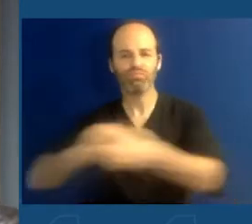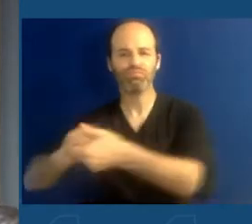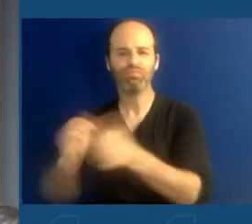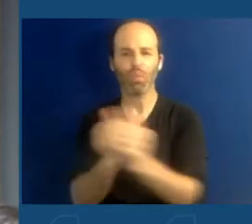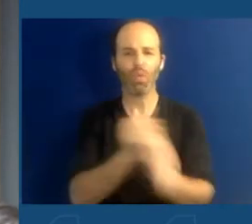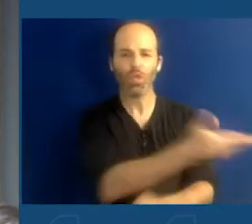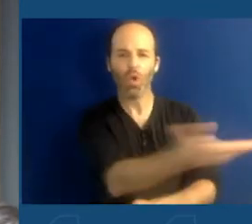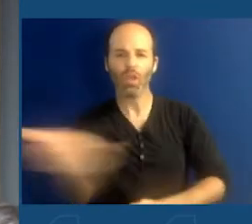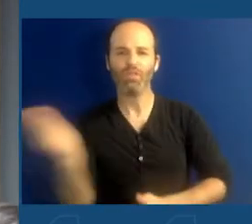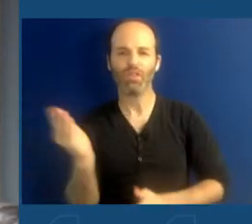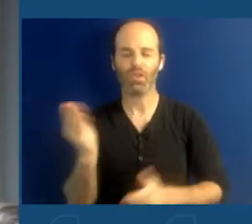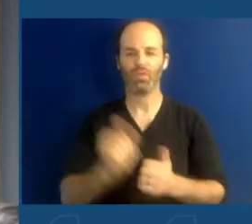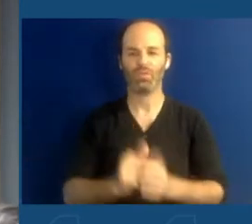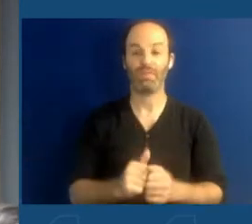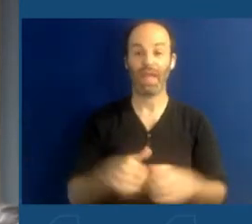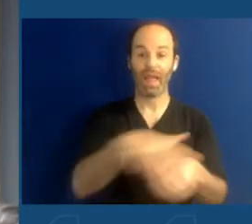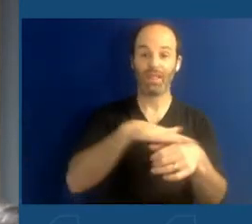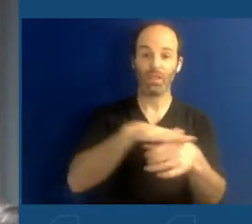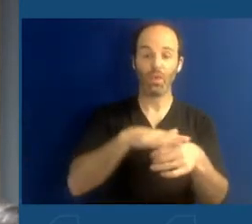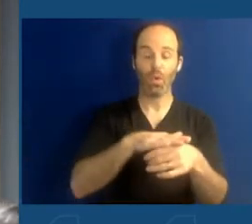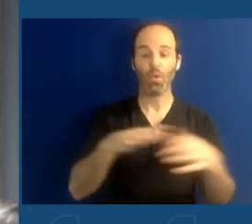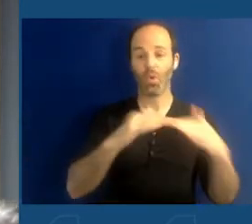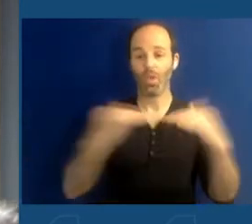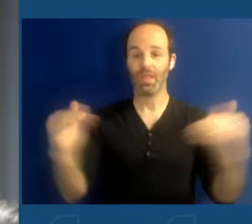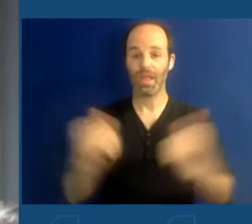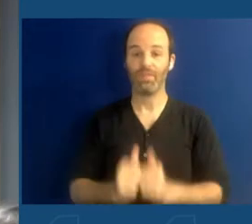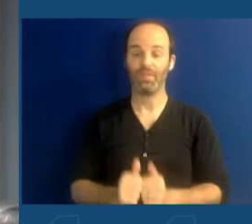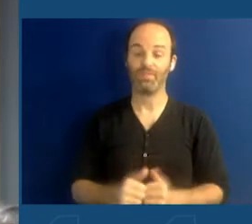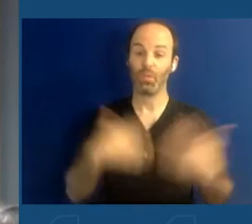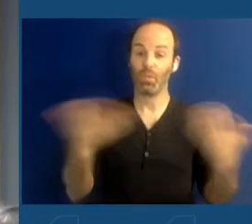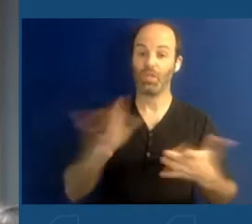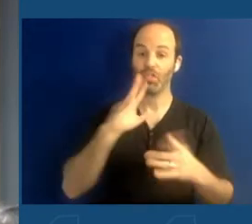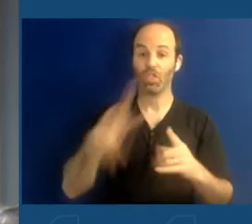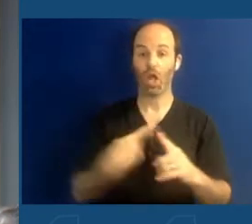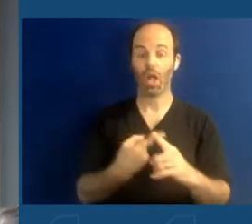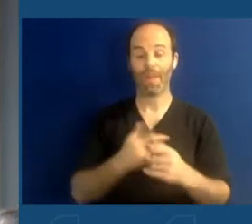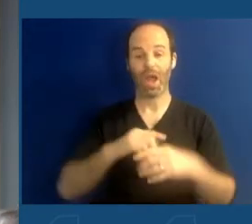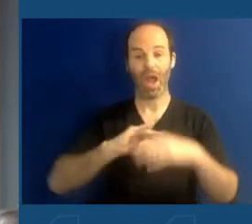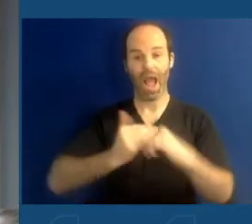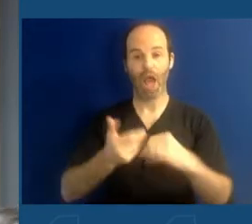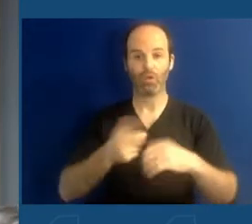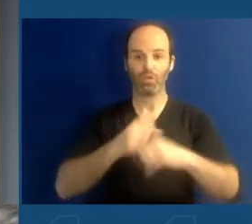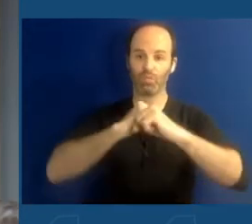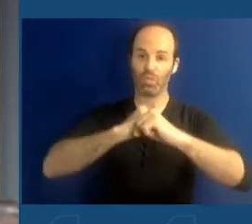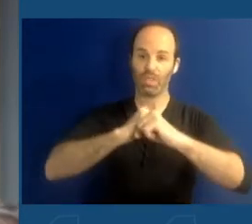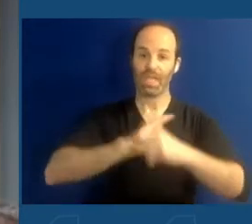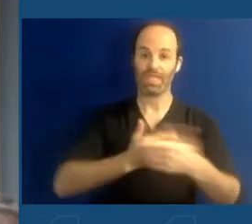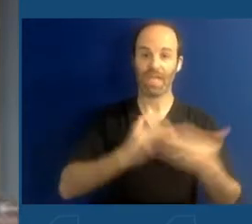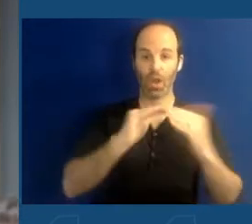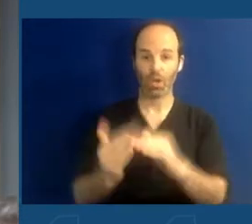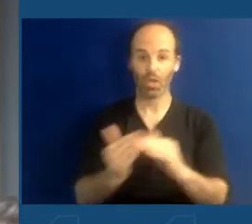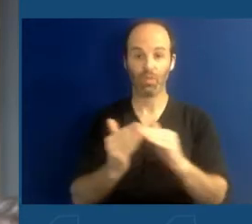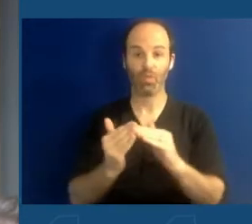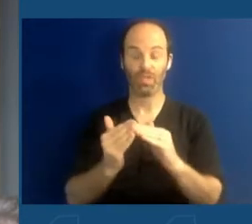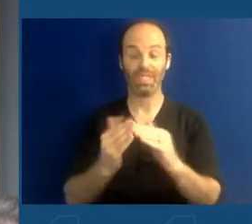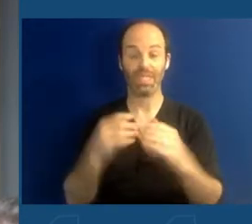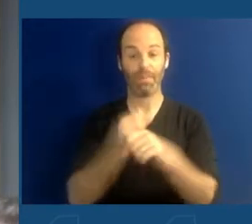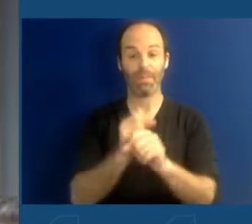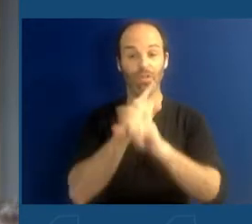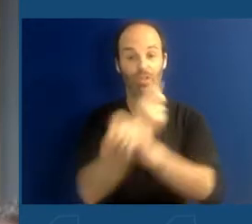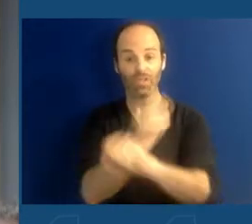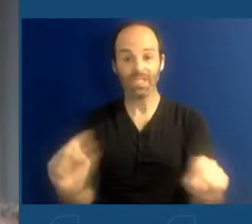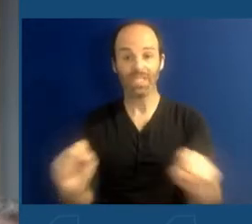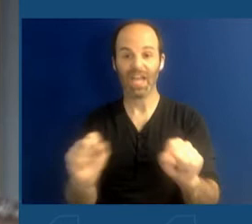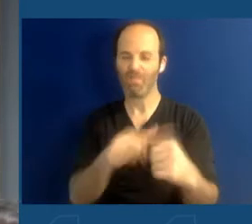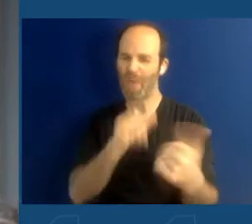today to talk about how to keep our communities safe by facing the threat of domestic terrorism head on. We are